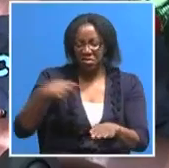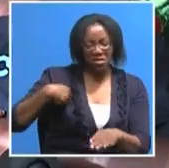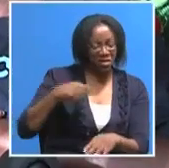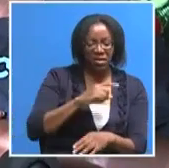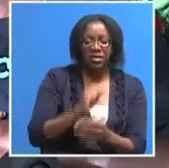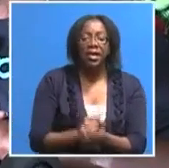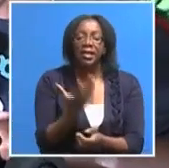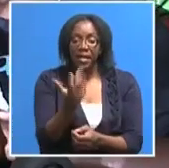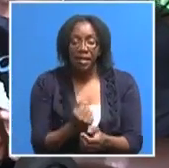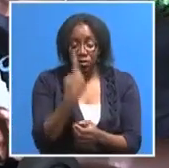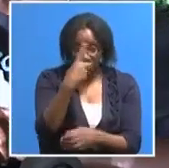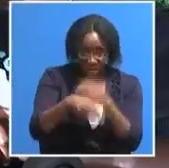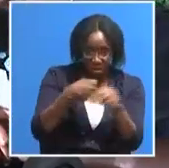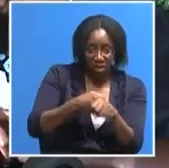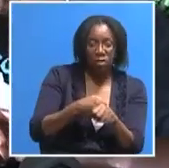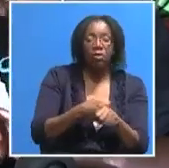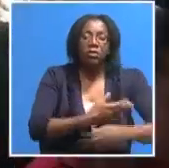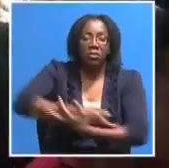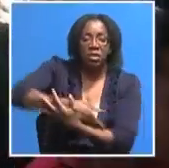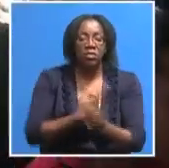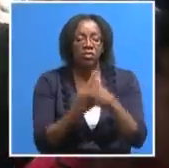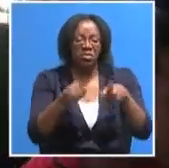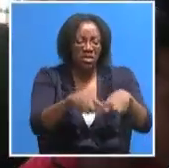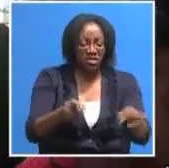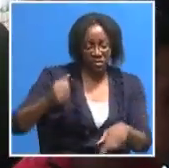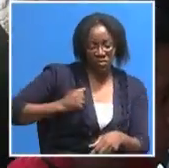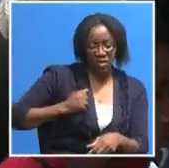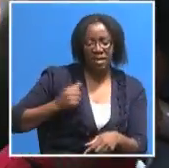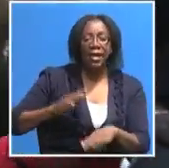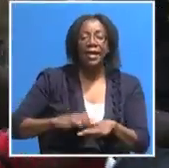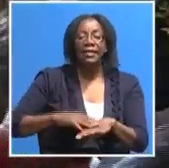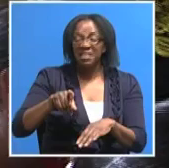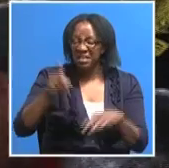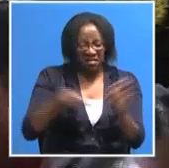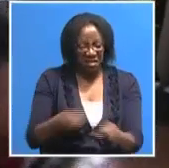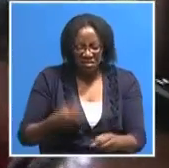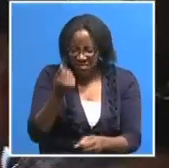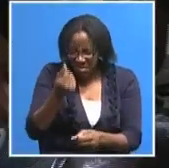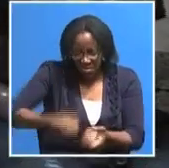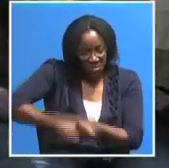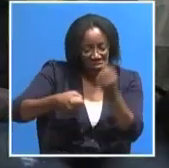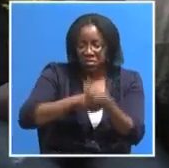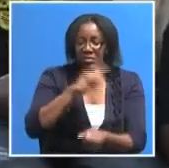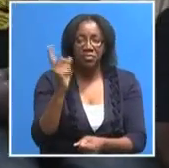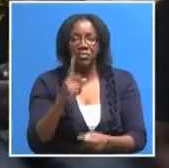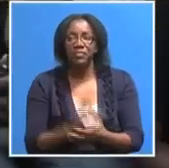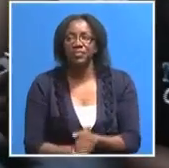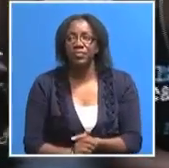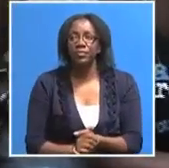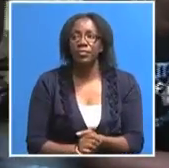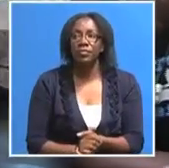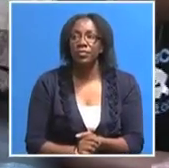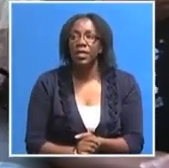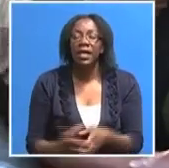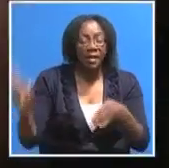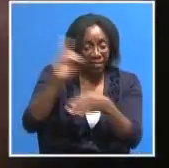and he too does not support his daughter. While she is supposed to be resting at this stage of full pregnancy, Njodo's